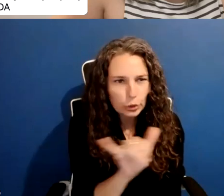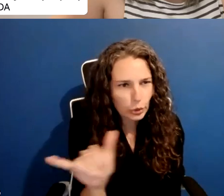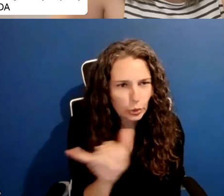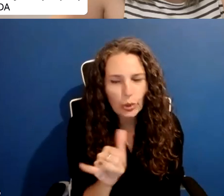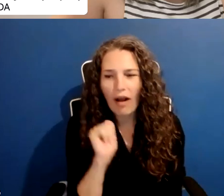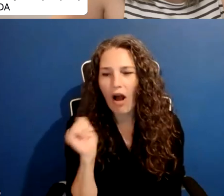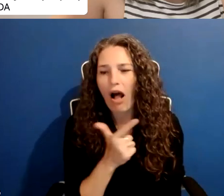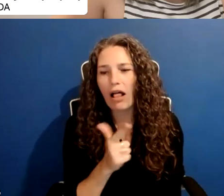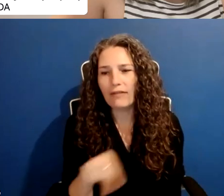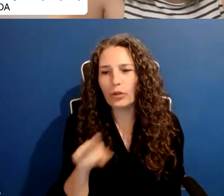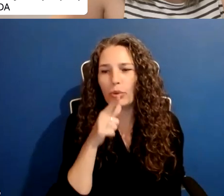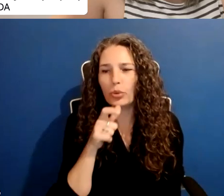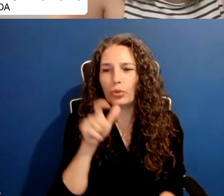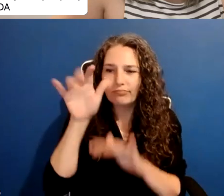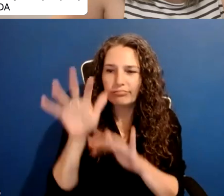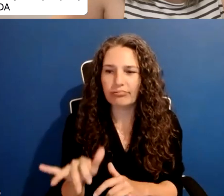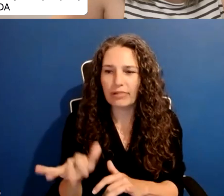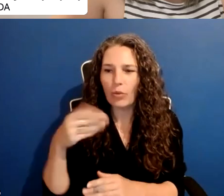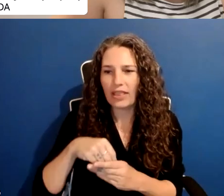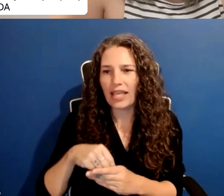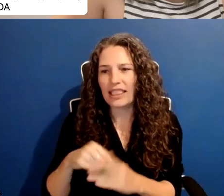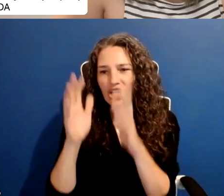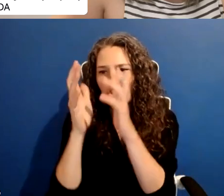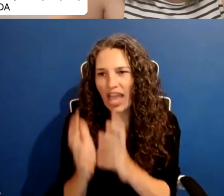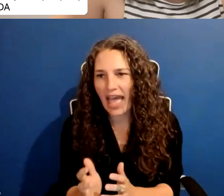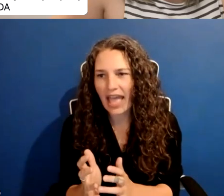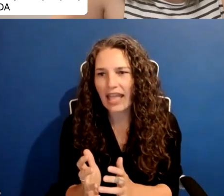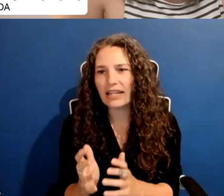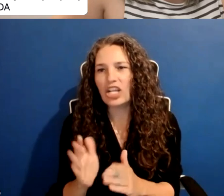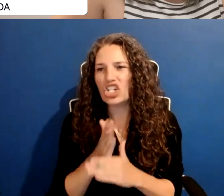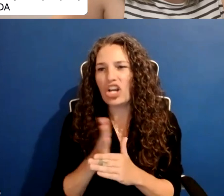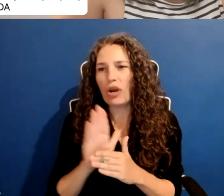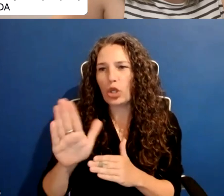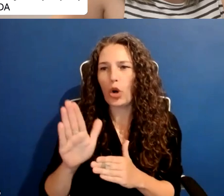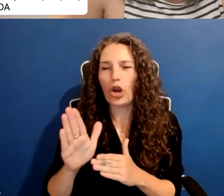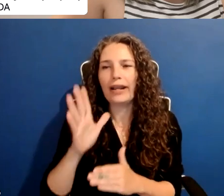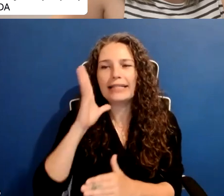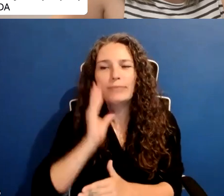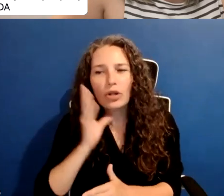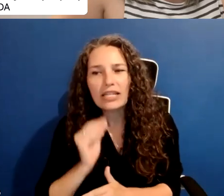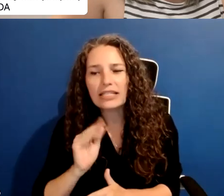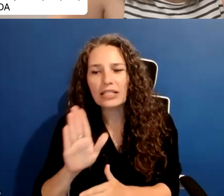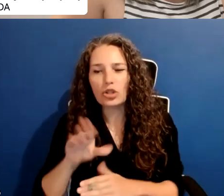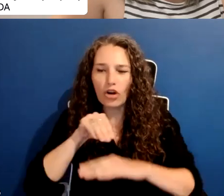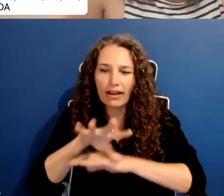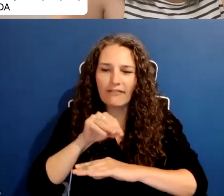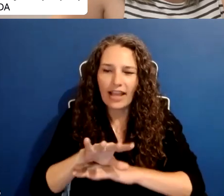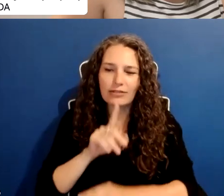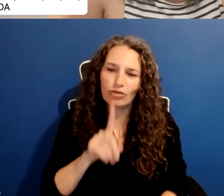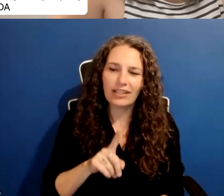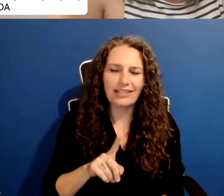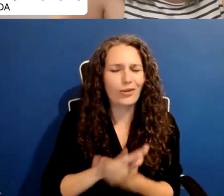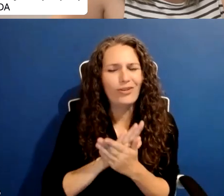chat and sharing your, your experiences and advice. It's like, it's really wonderful to see that kind of, um, resource